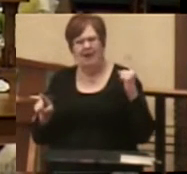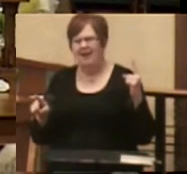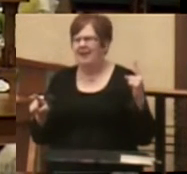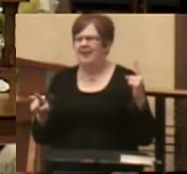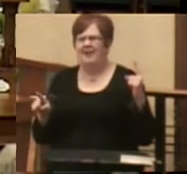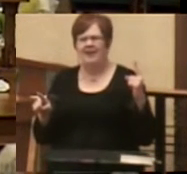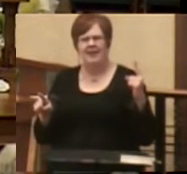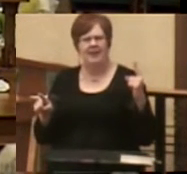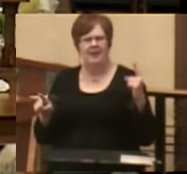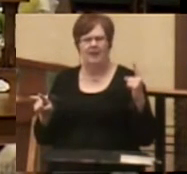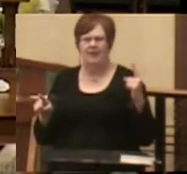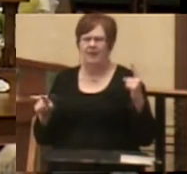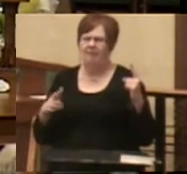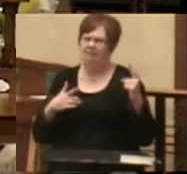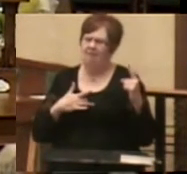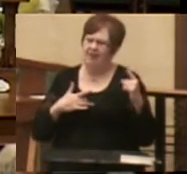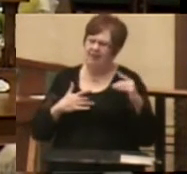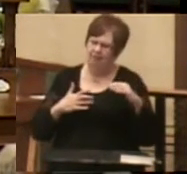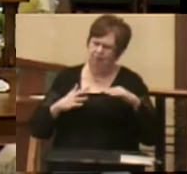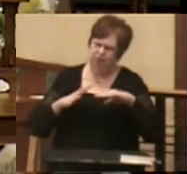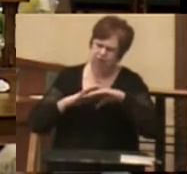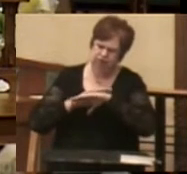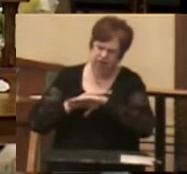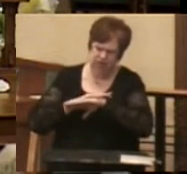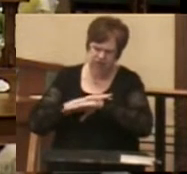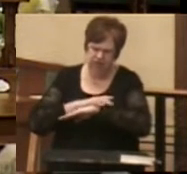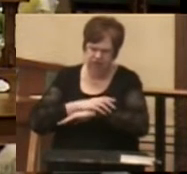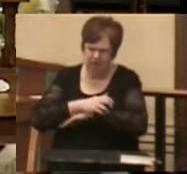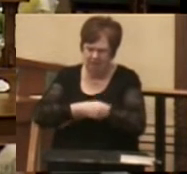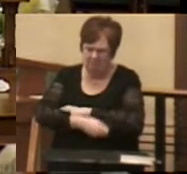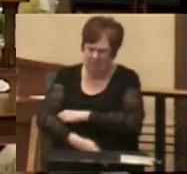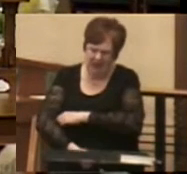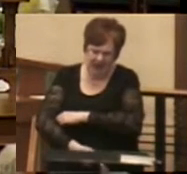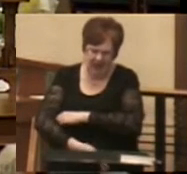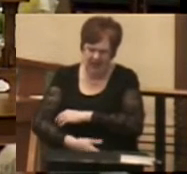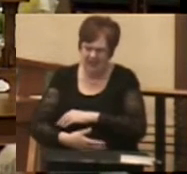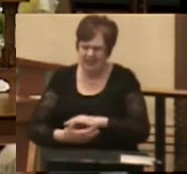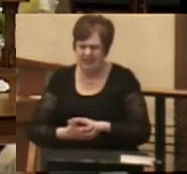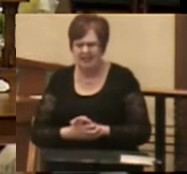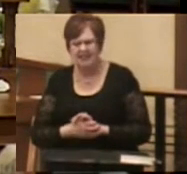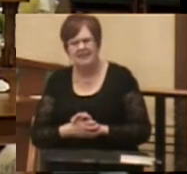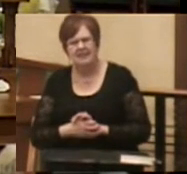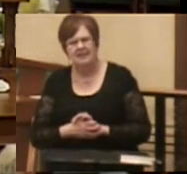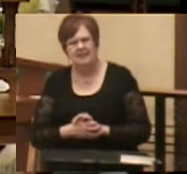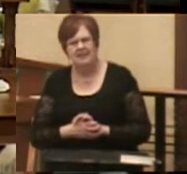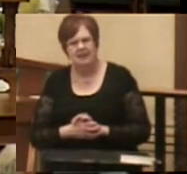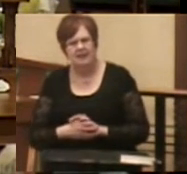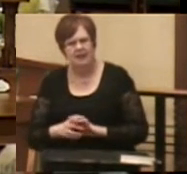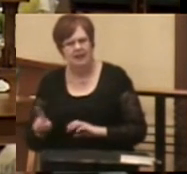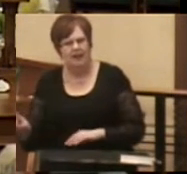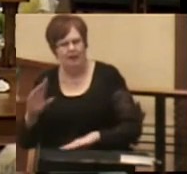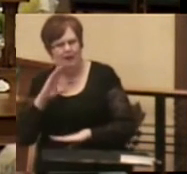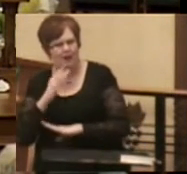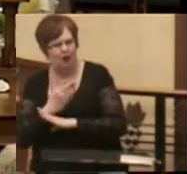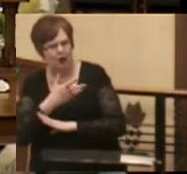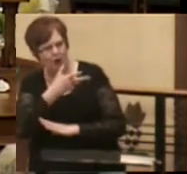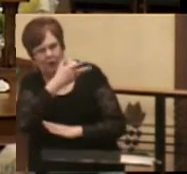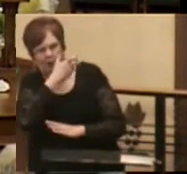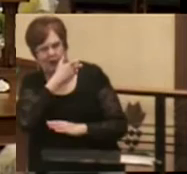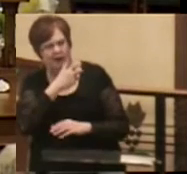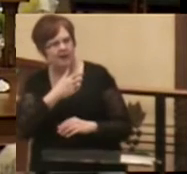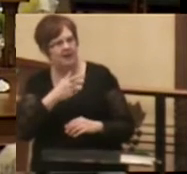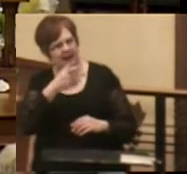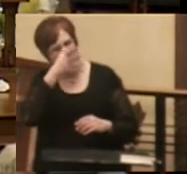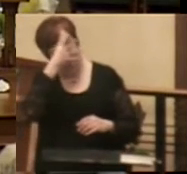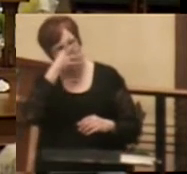is so dark midnight. And when the daughter heard her father's words, she began